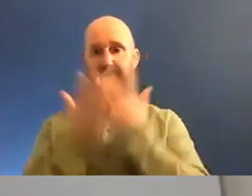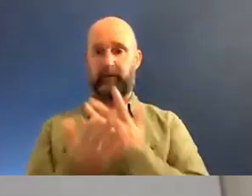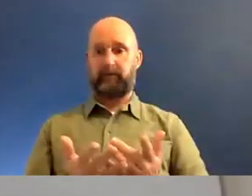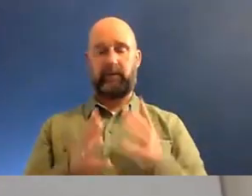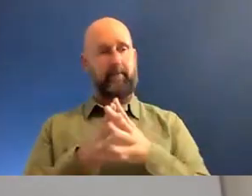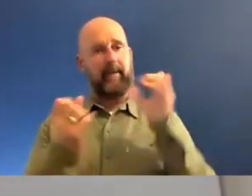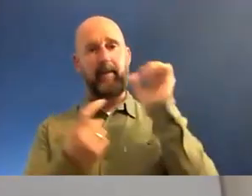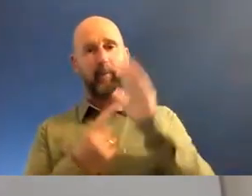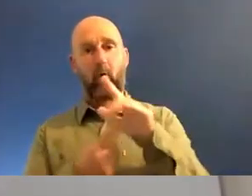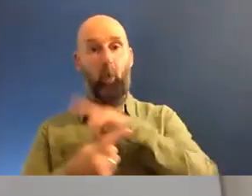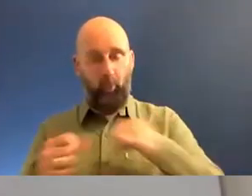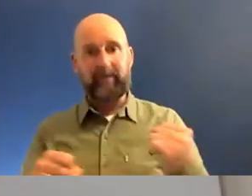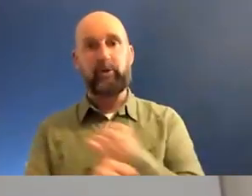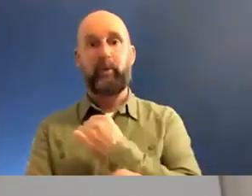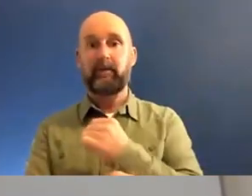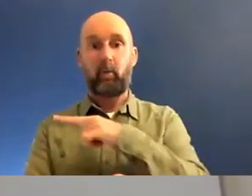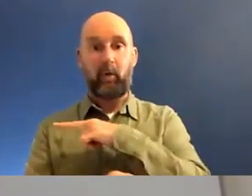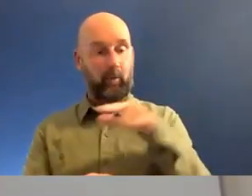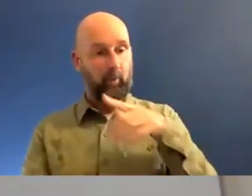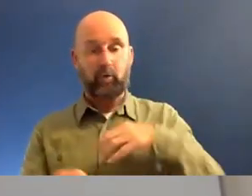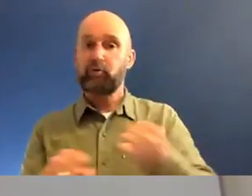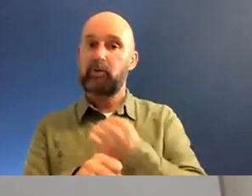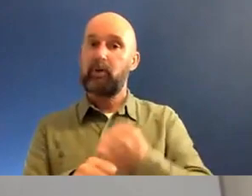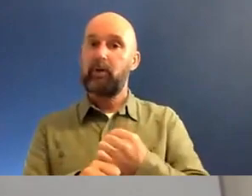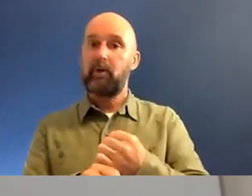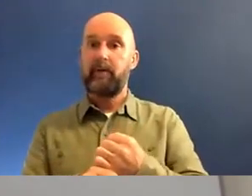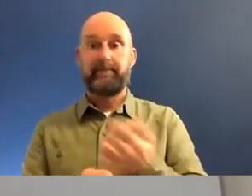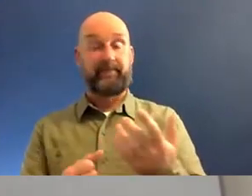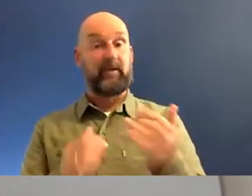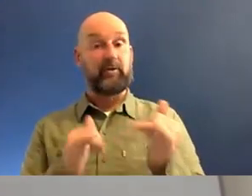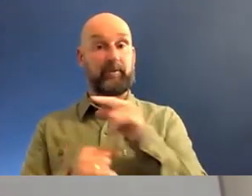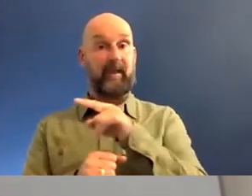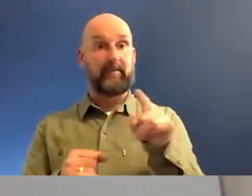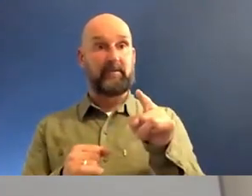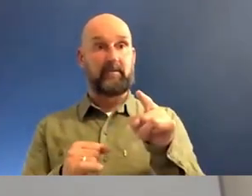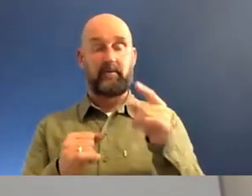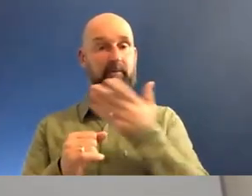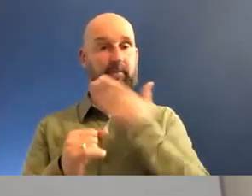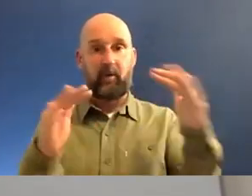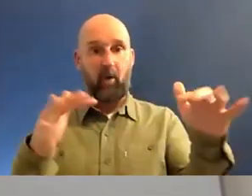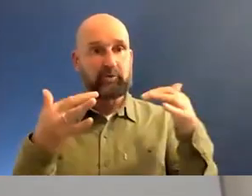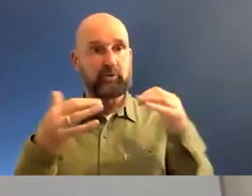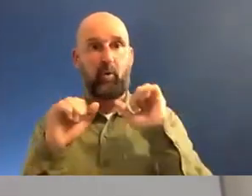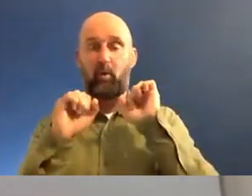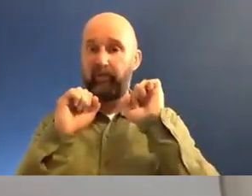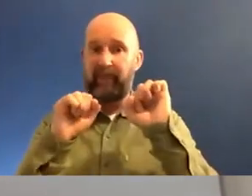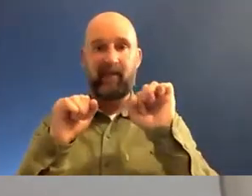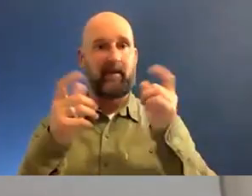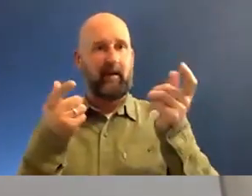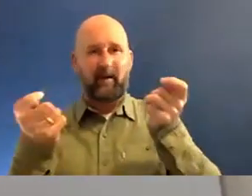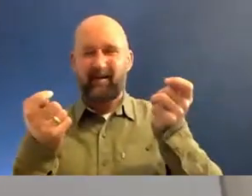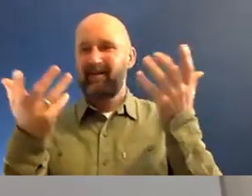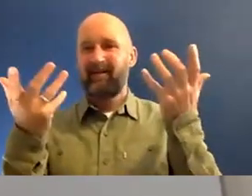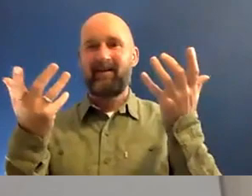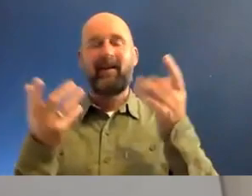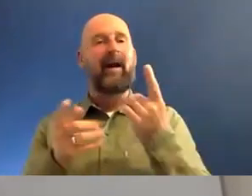factor in why we do what we do. And when you don't feel that that necessarily gets heard on its own terms or when you, I mean the only